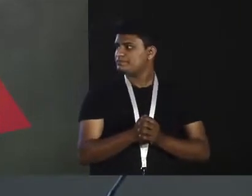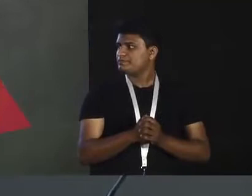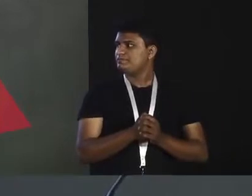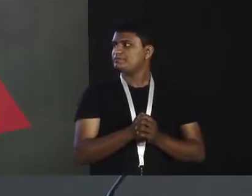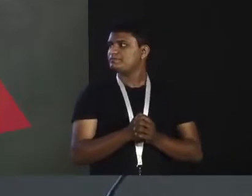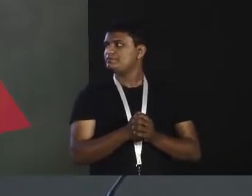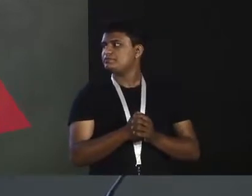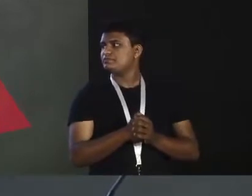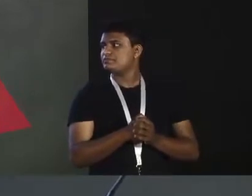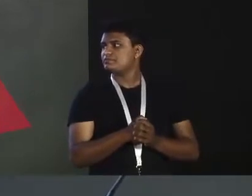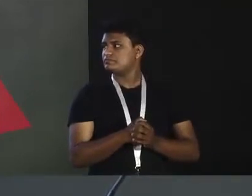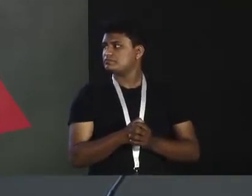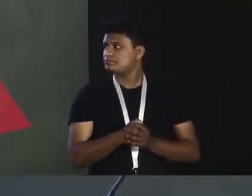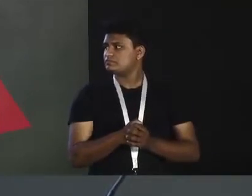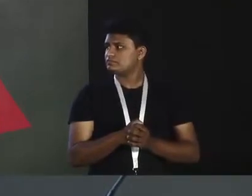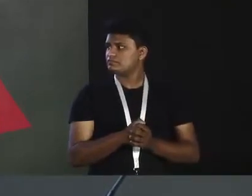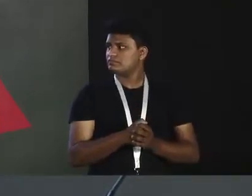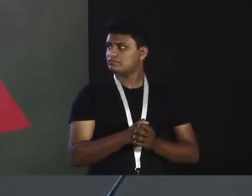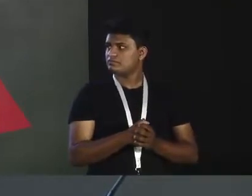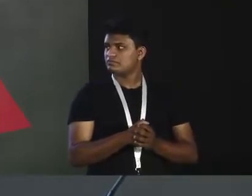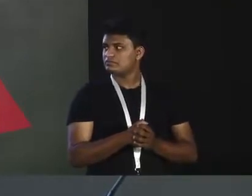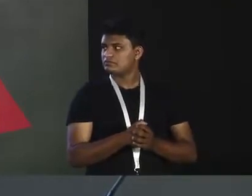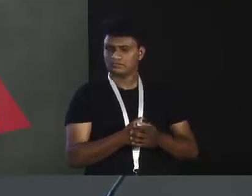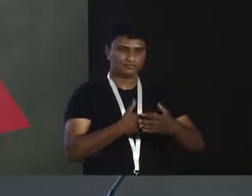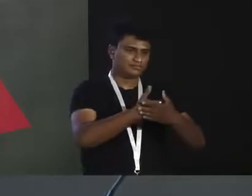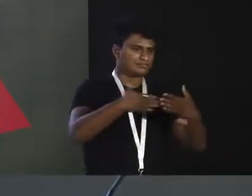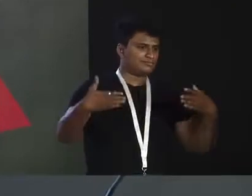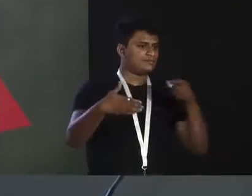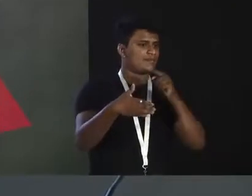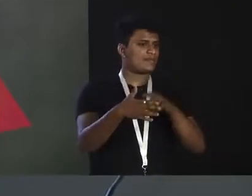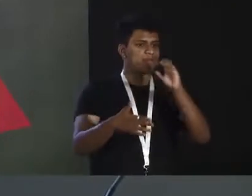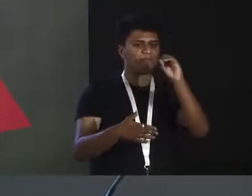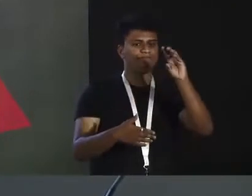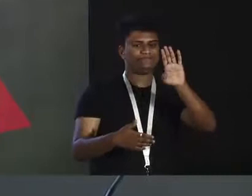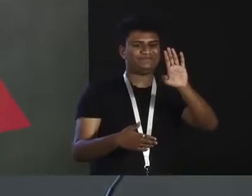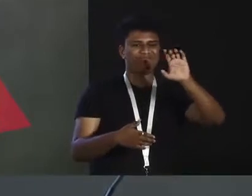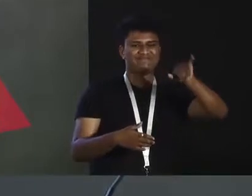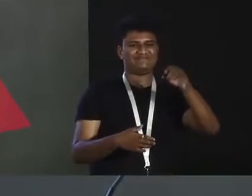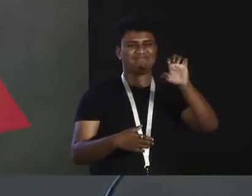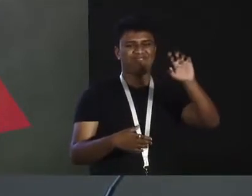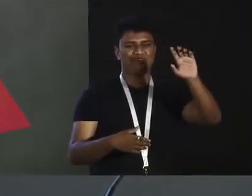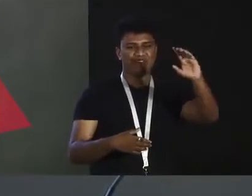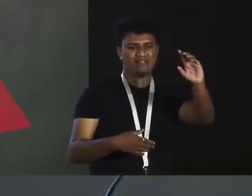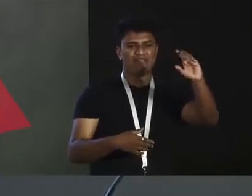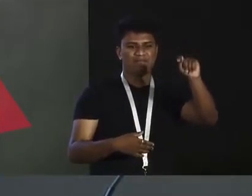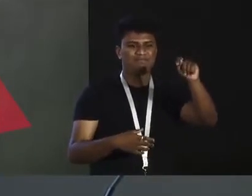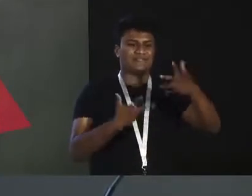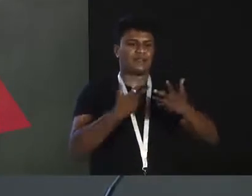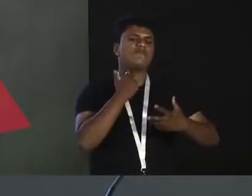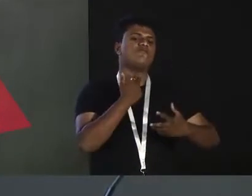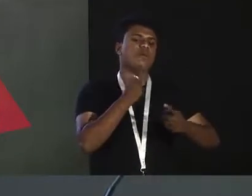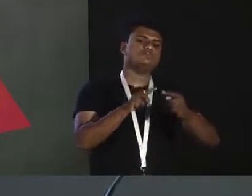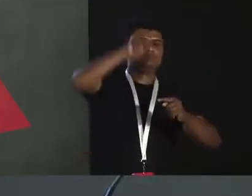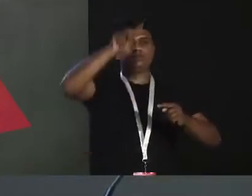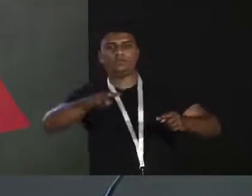the placement of the object in the horizontal plane. The pitch represents height. So, higher